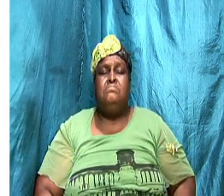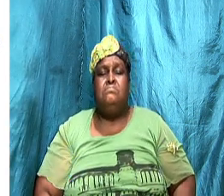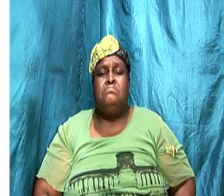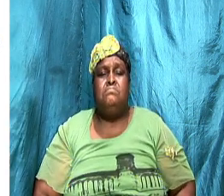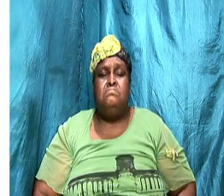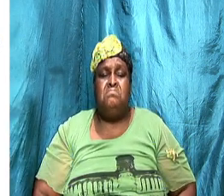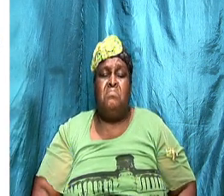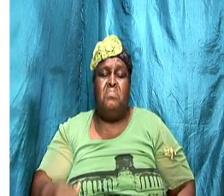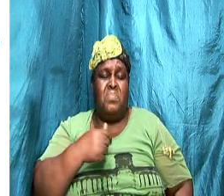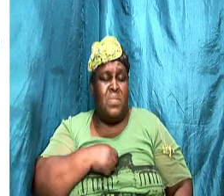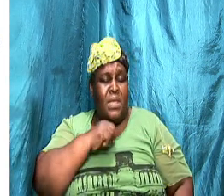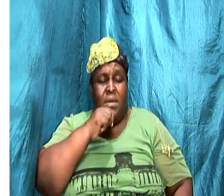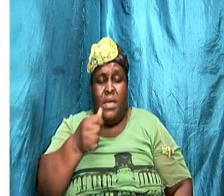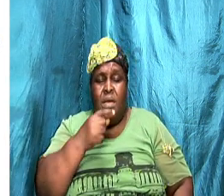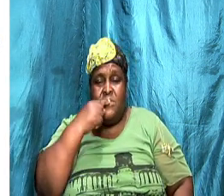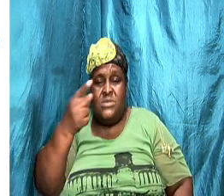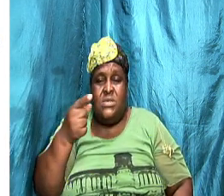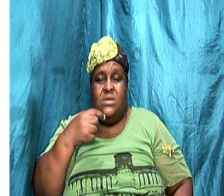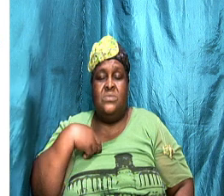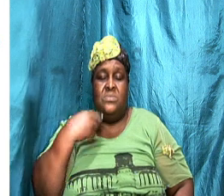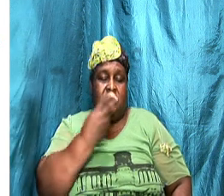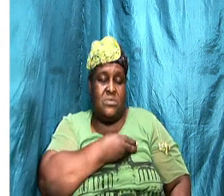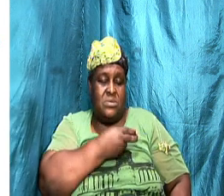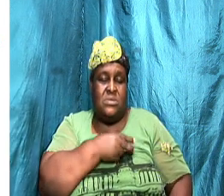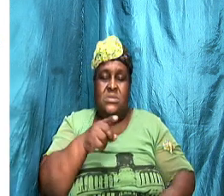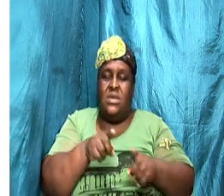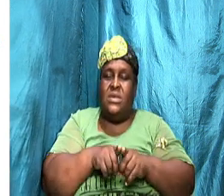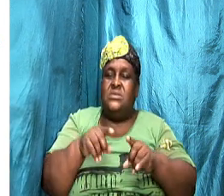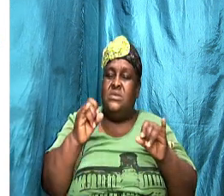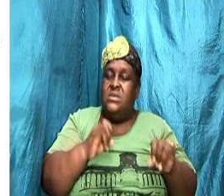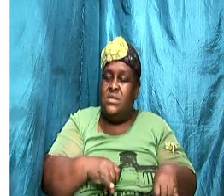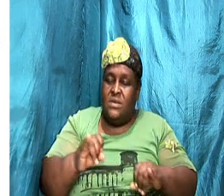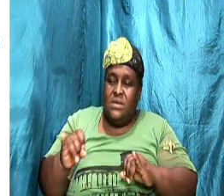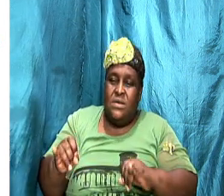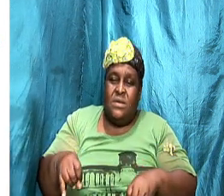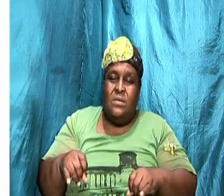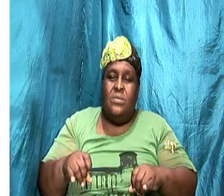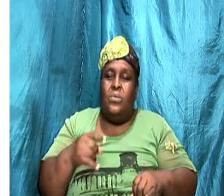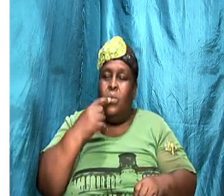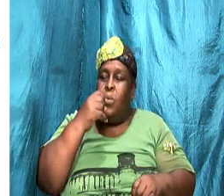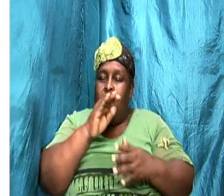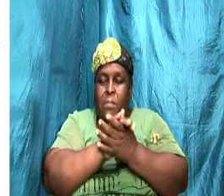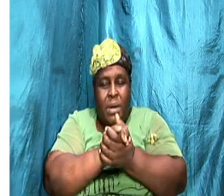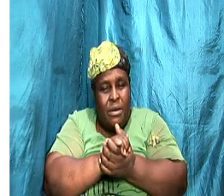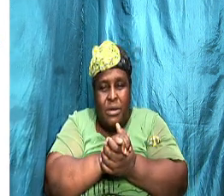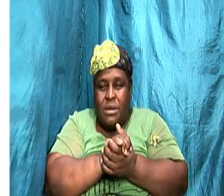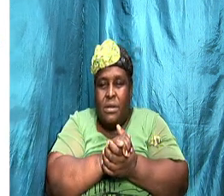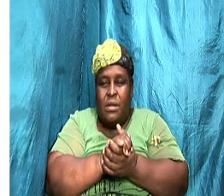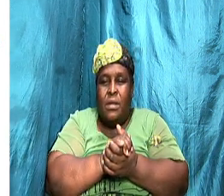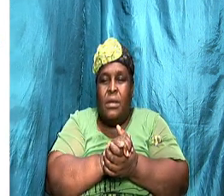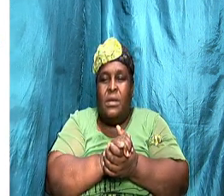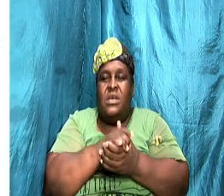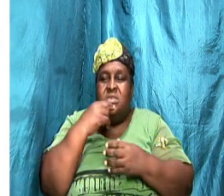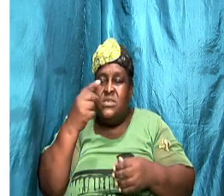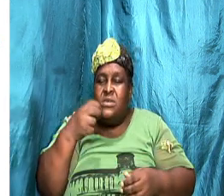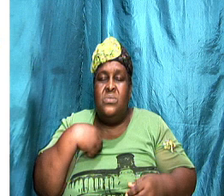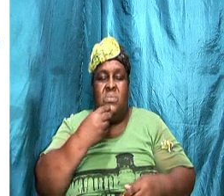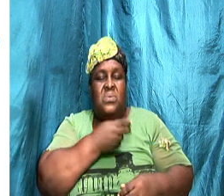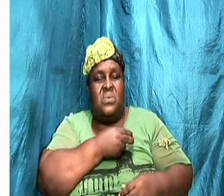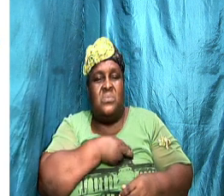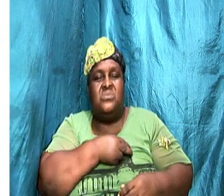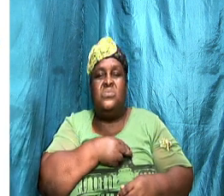I am saying to us as individuals who are married and I'm saying to us who